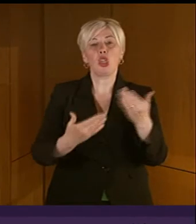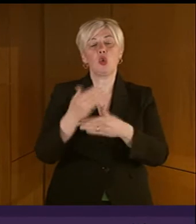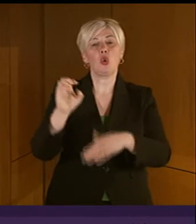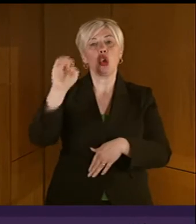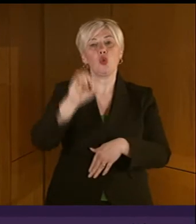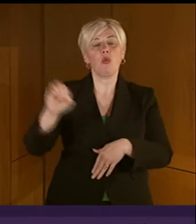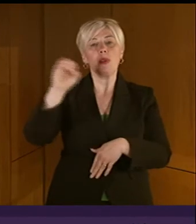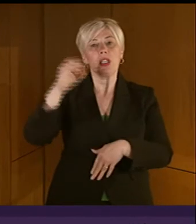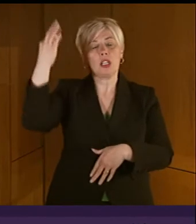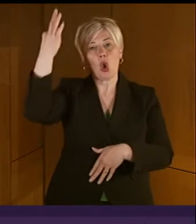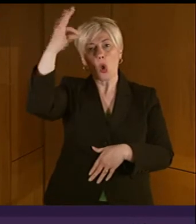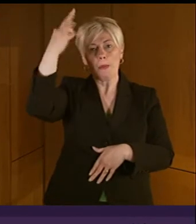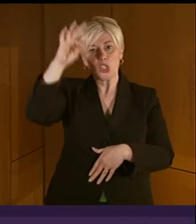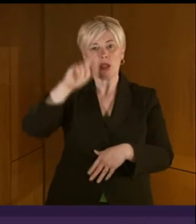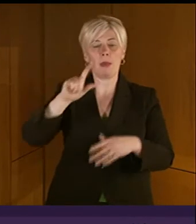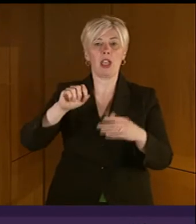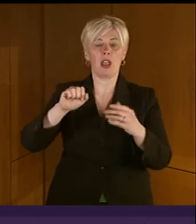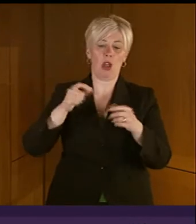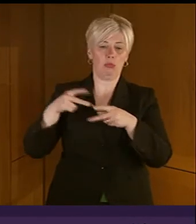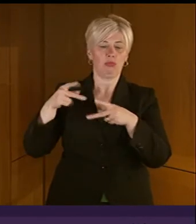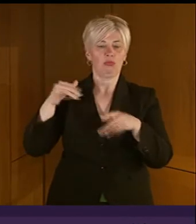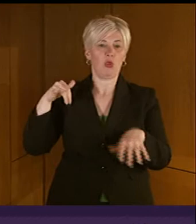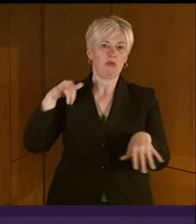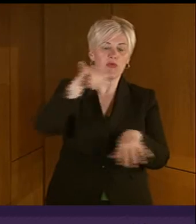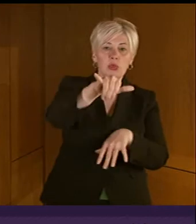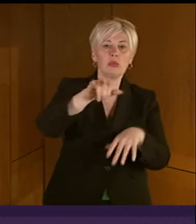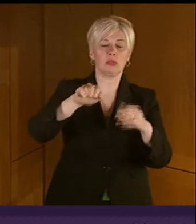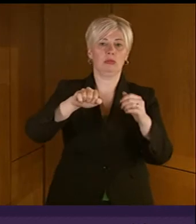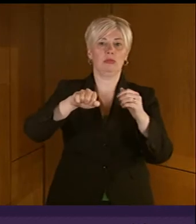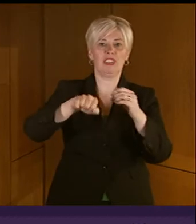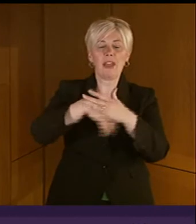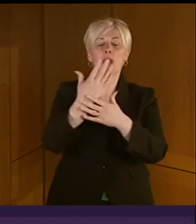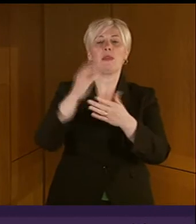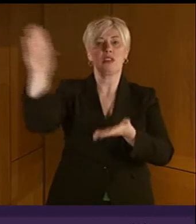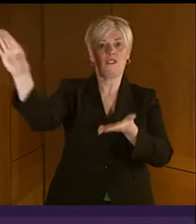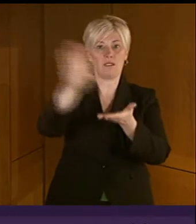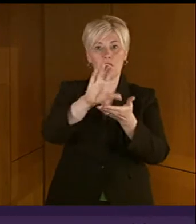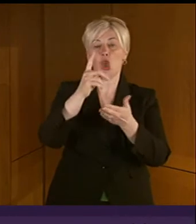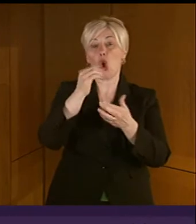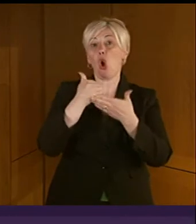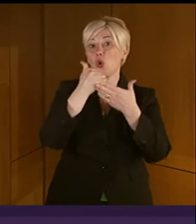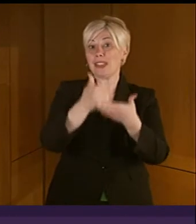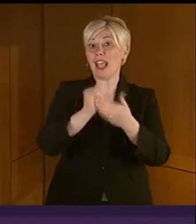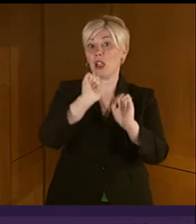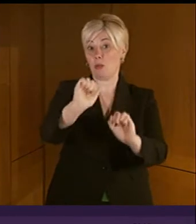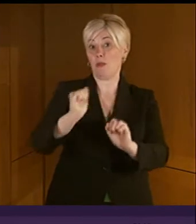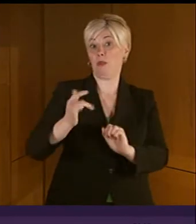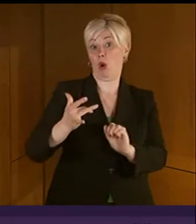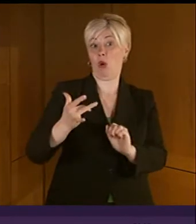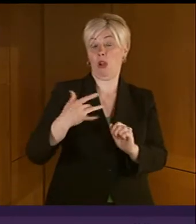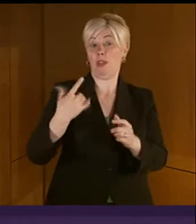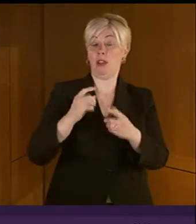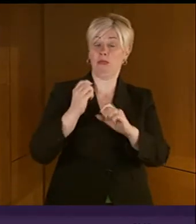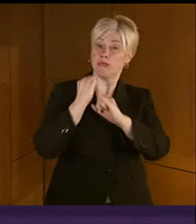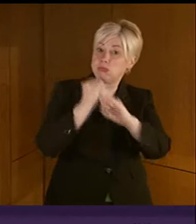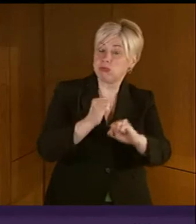compliant route development fund will help like lifeline services in the future? Minister? Of course, I